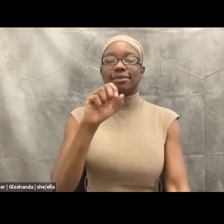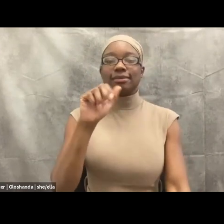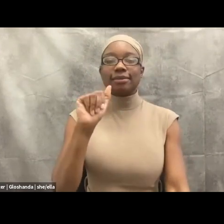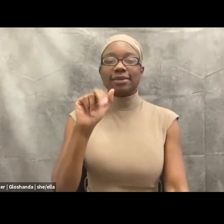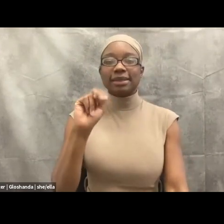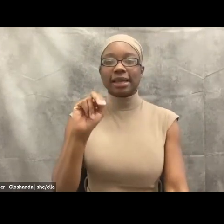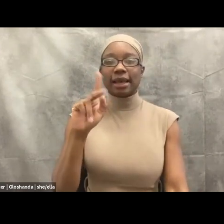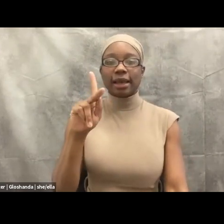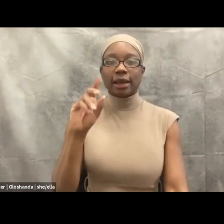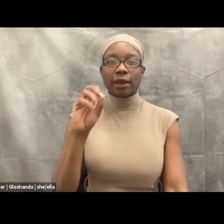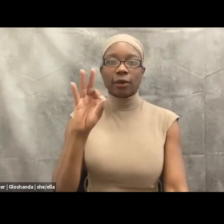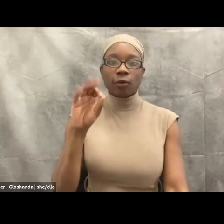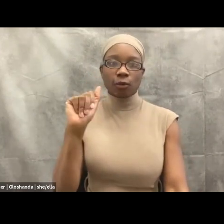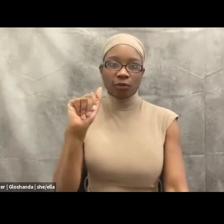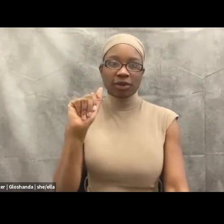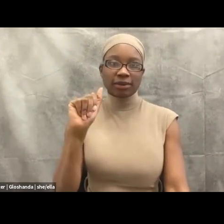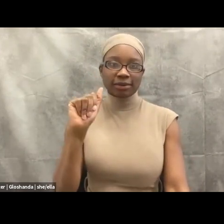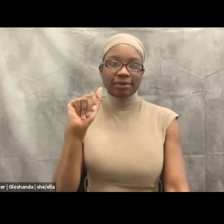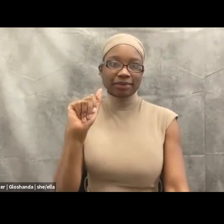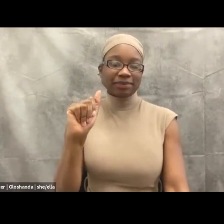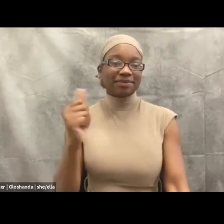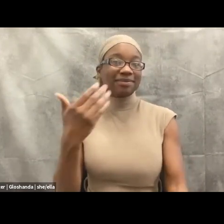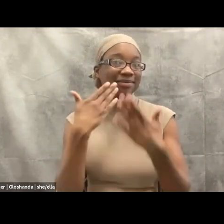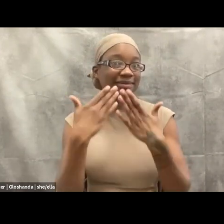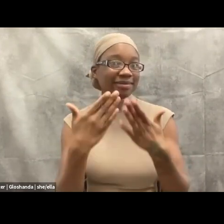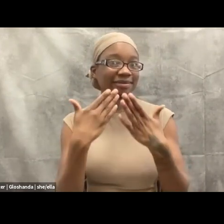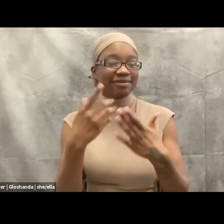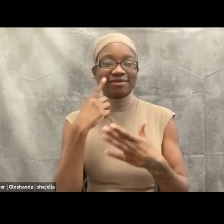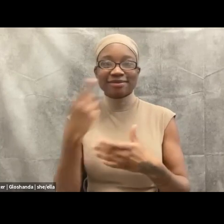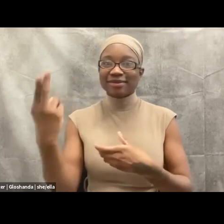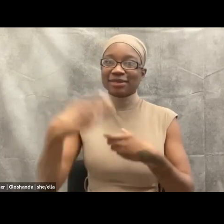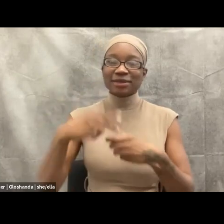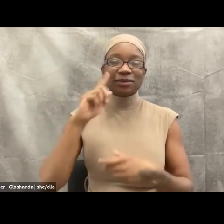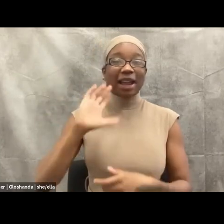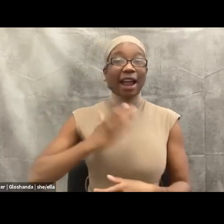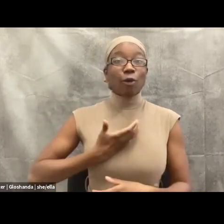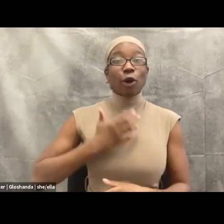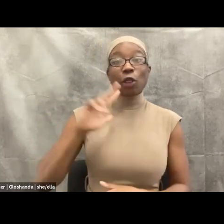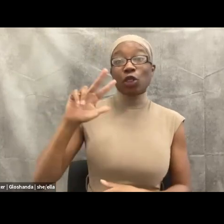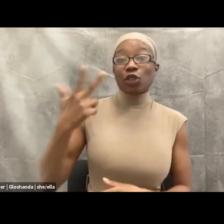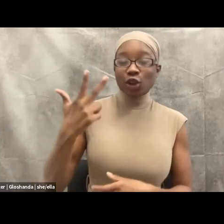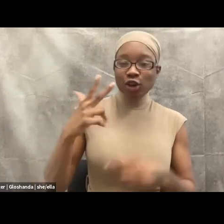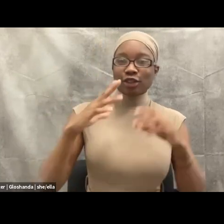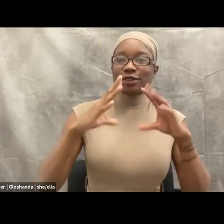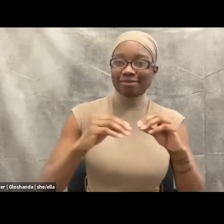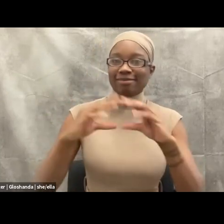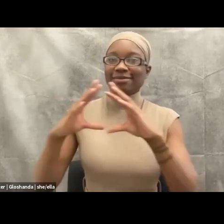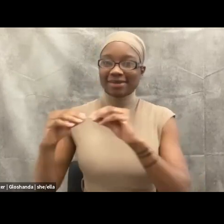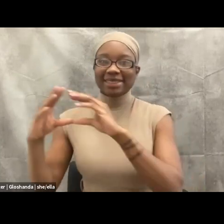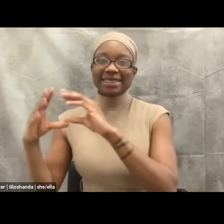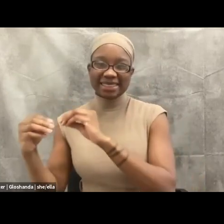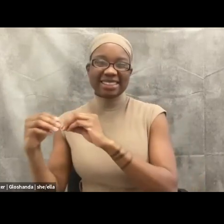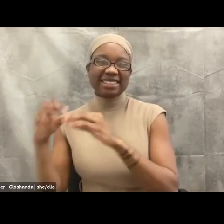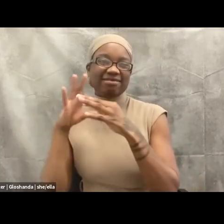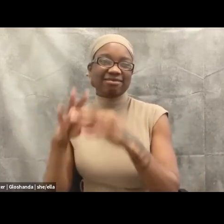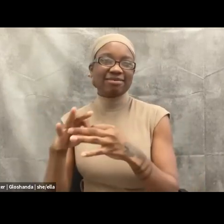So again, thank you. Thank you for joining us for this third installment of the Decarcerating Care Discussion Series. Our